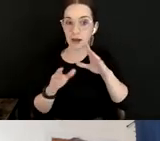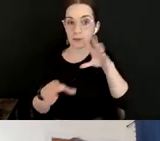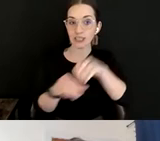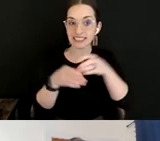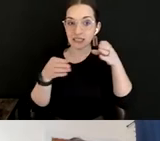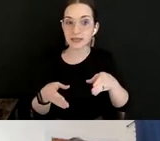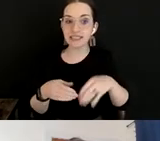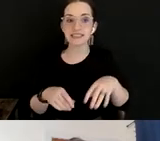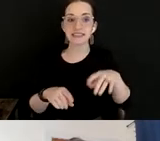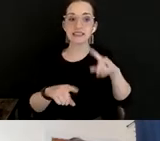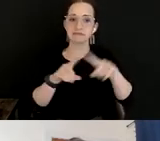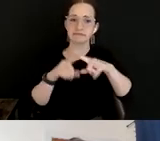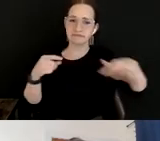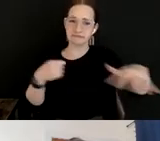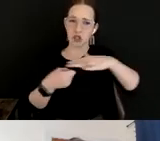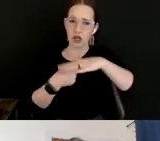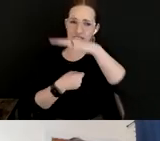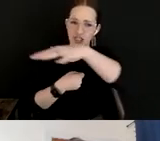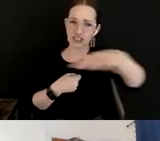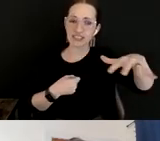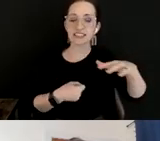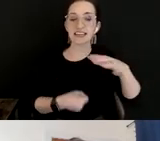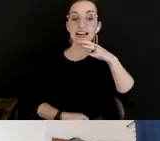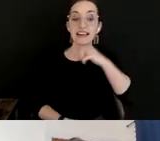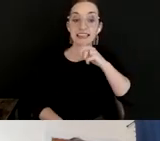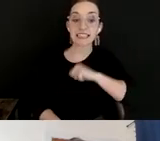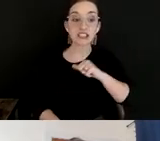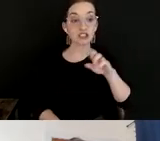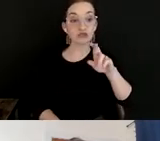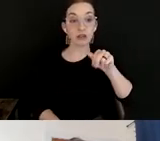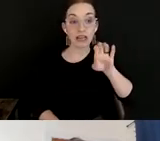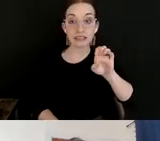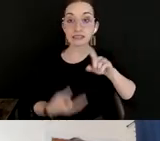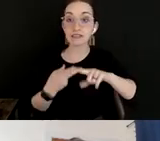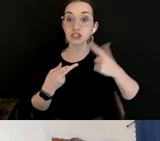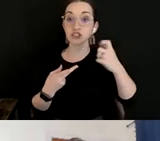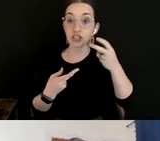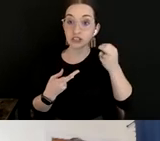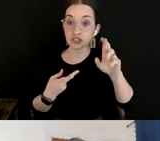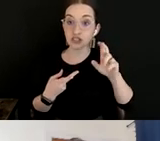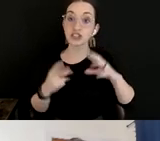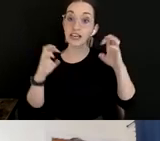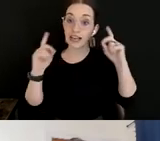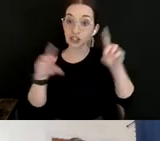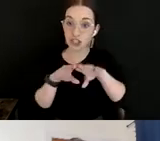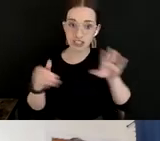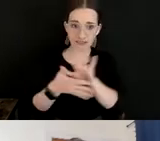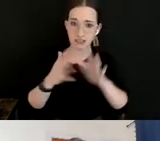years working in the field, age, race, gender, education levels, and union affiliations.